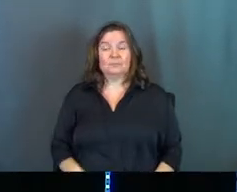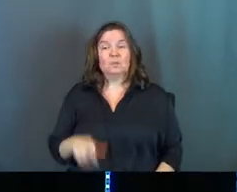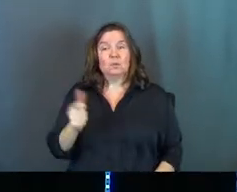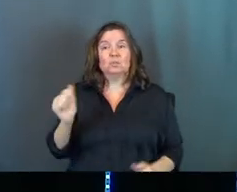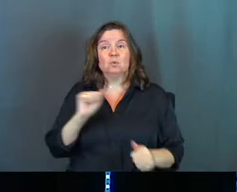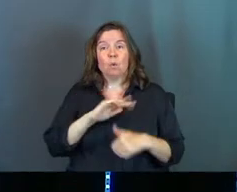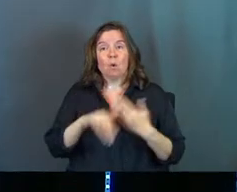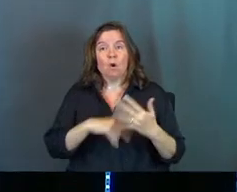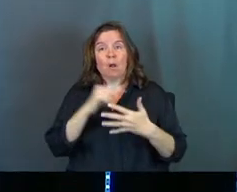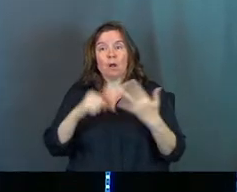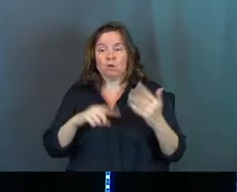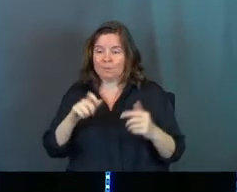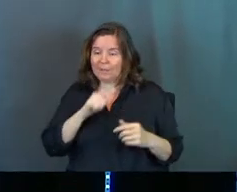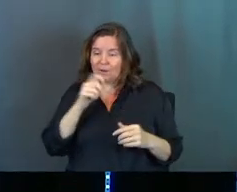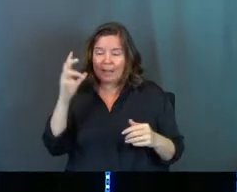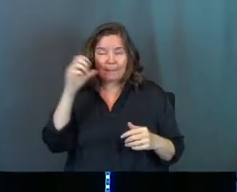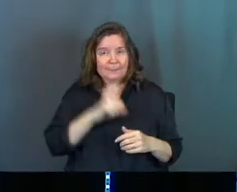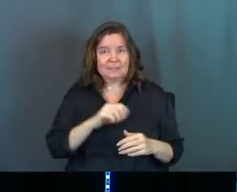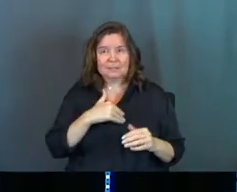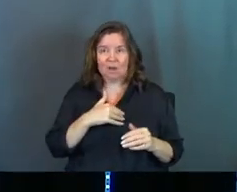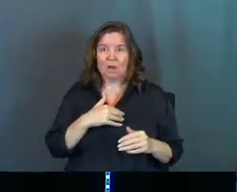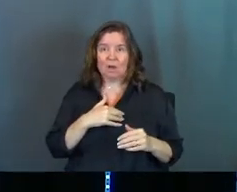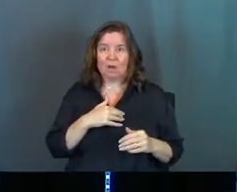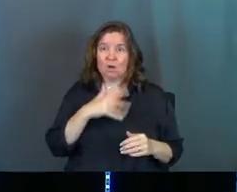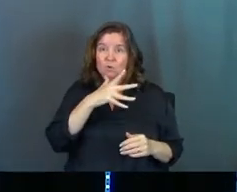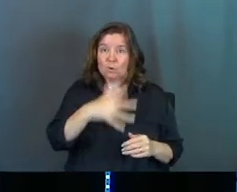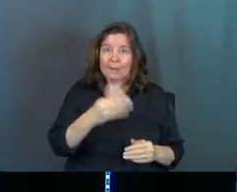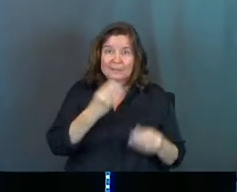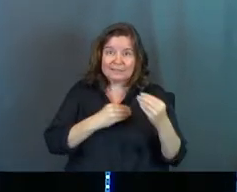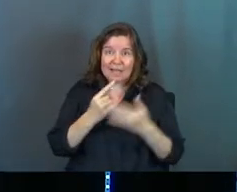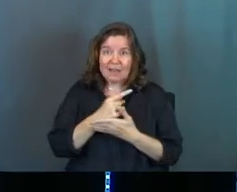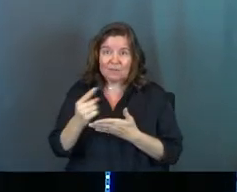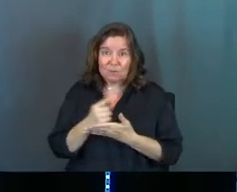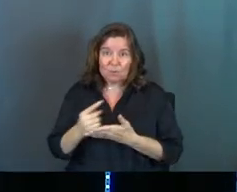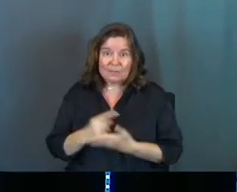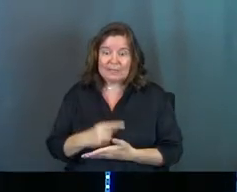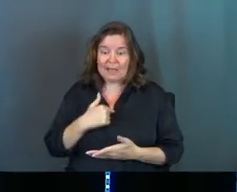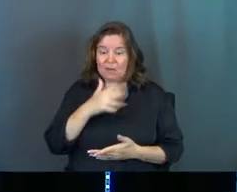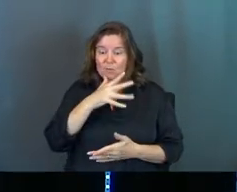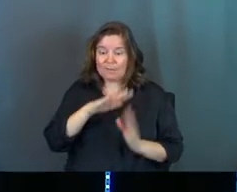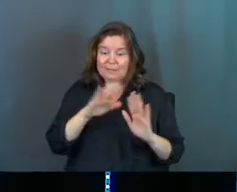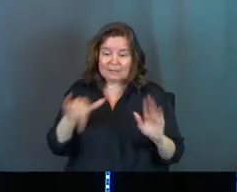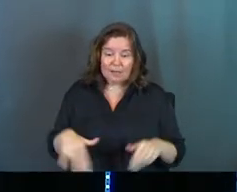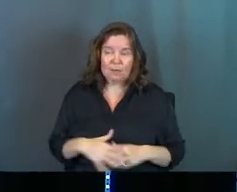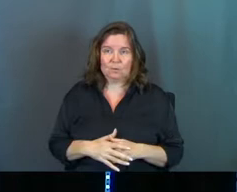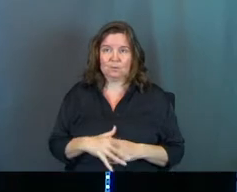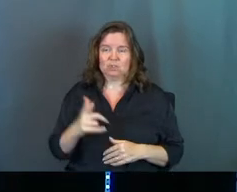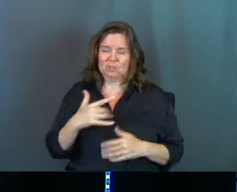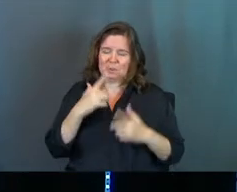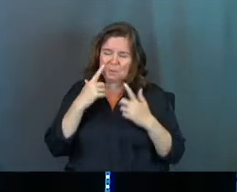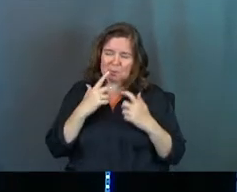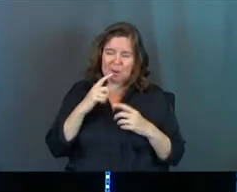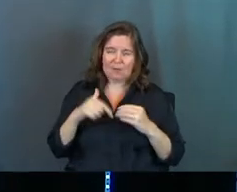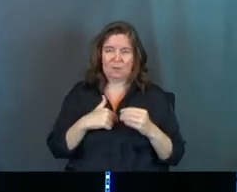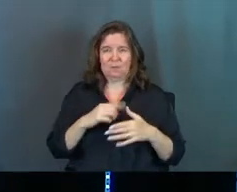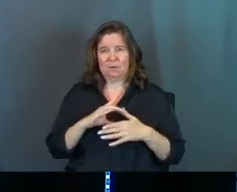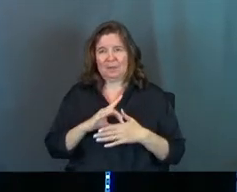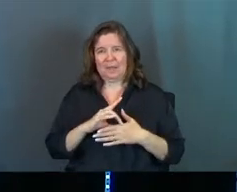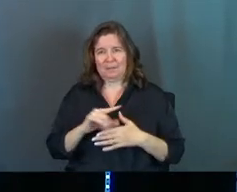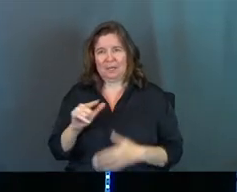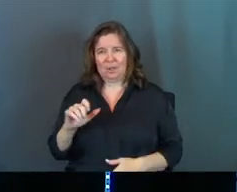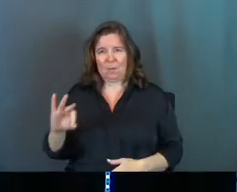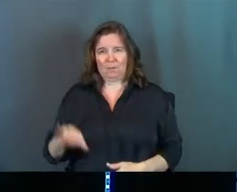You need to do all these. You better not miss out on grandma's dinner every week at grandma's house. She will cry over the meatloaf.